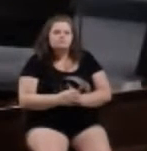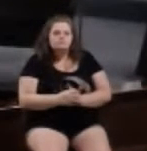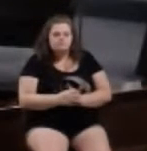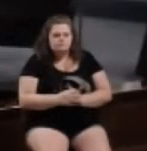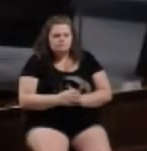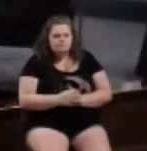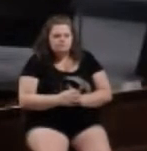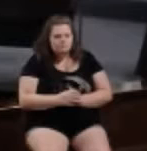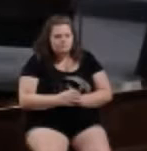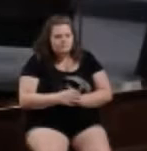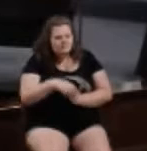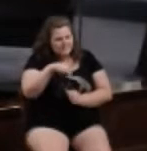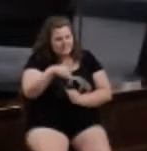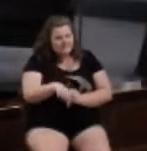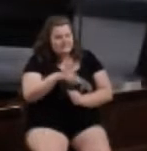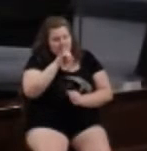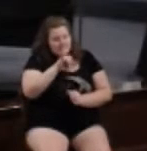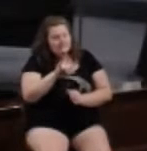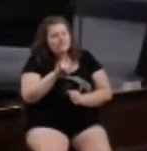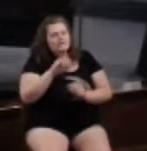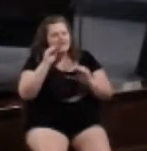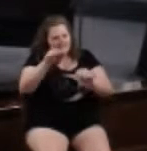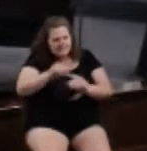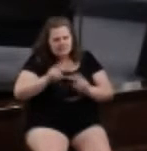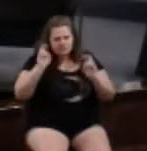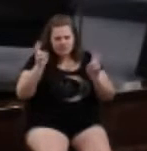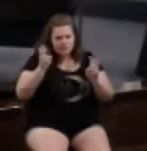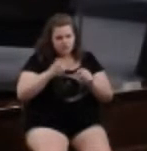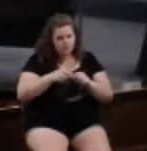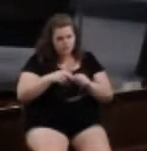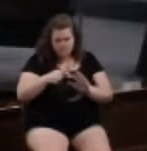This is a doctrine issue. Hey, is this important?